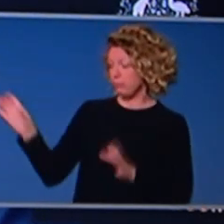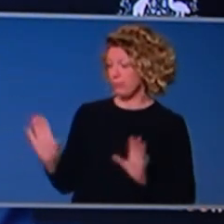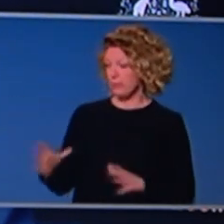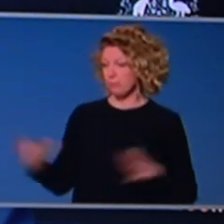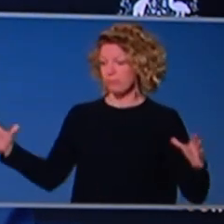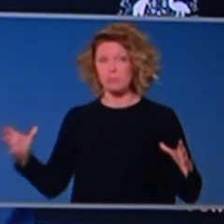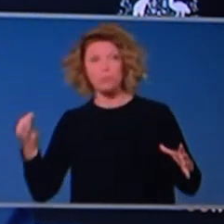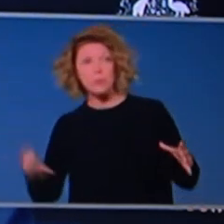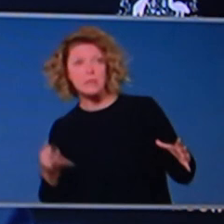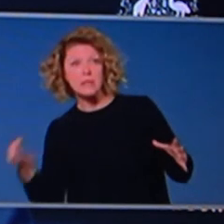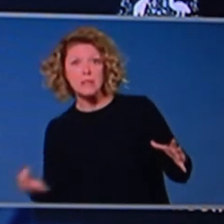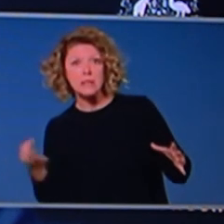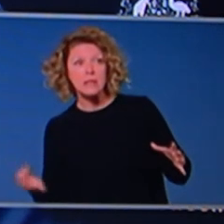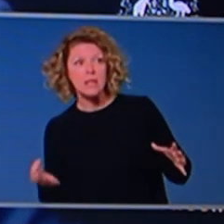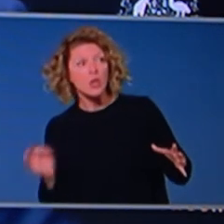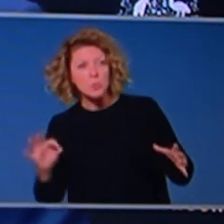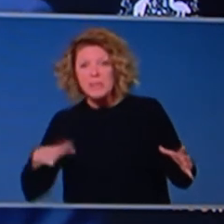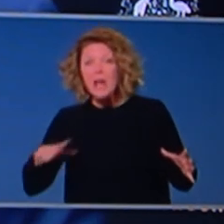and waiting if we need them again.